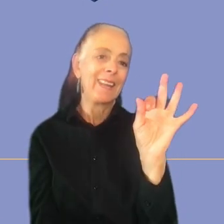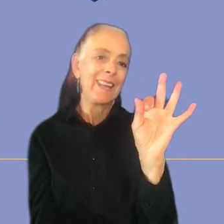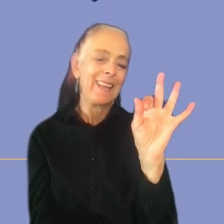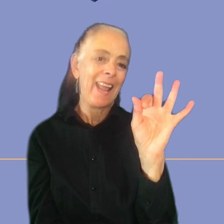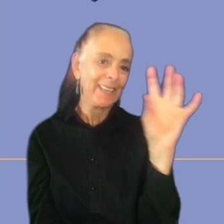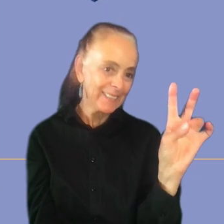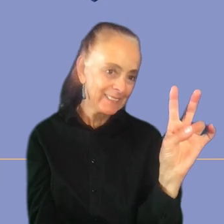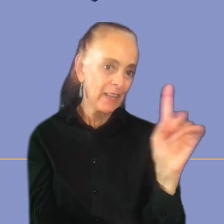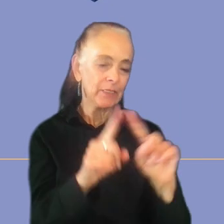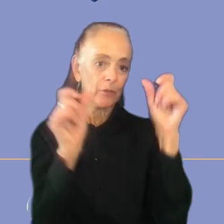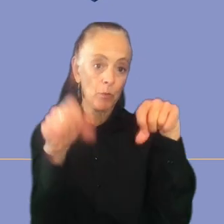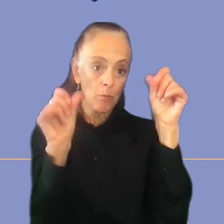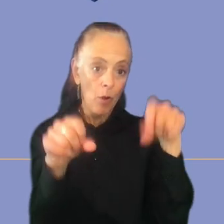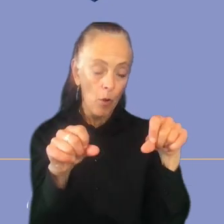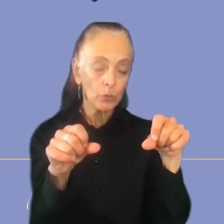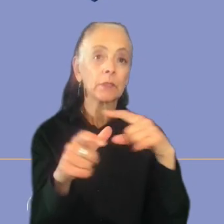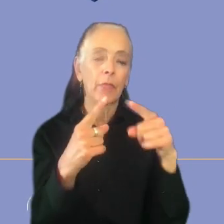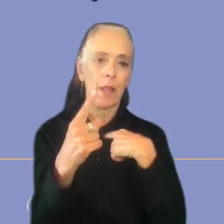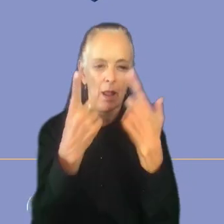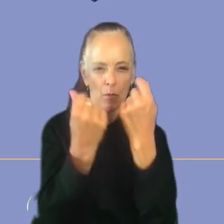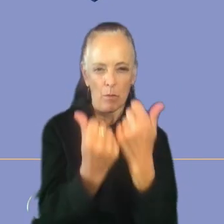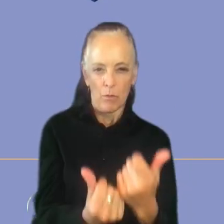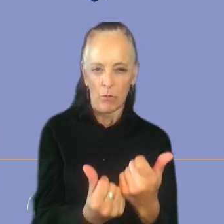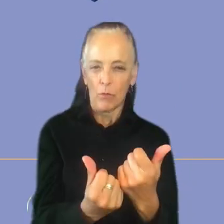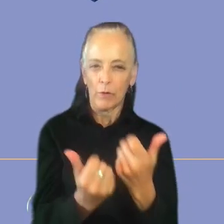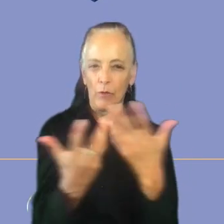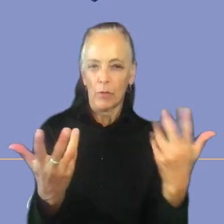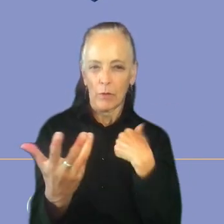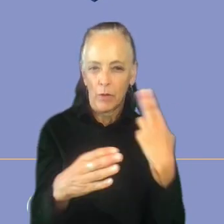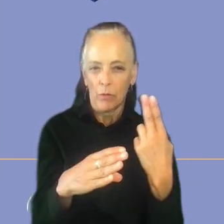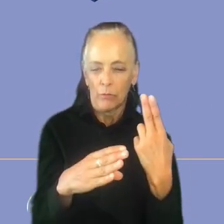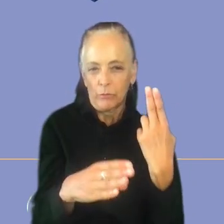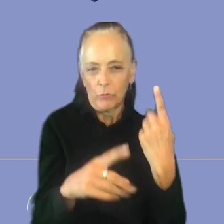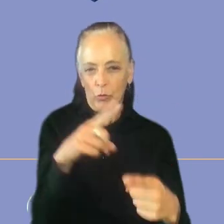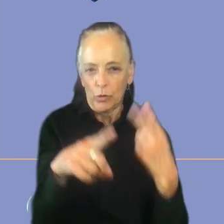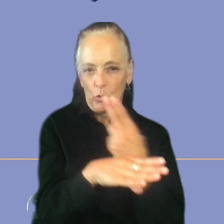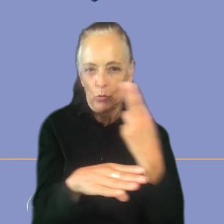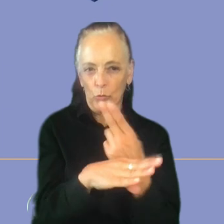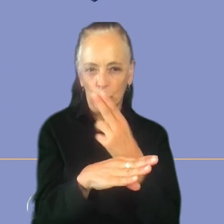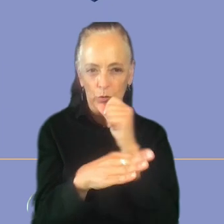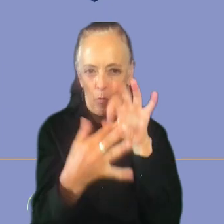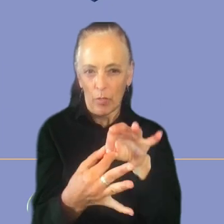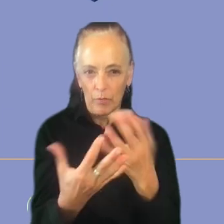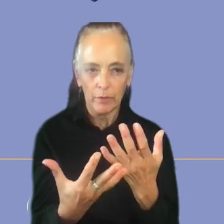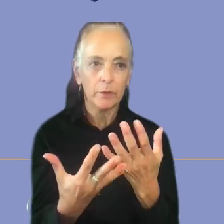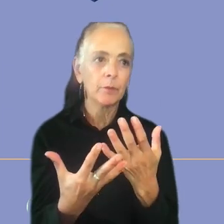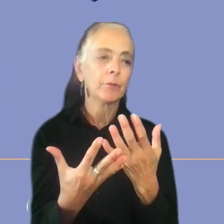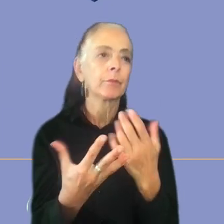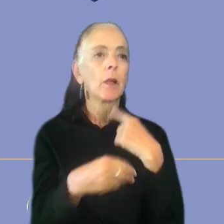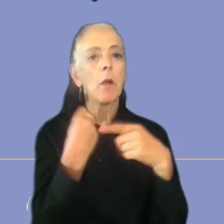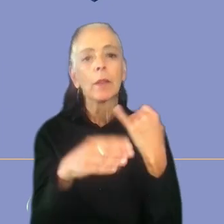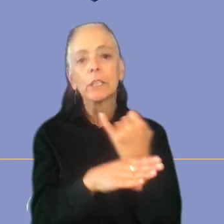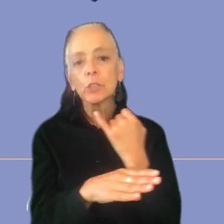From this post then I removed every irrelevant post that I couldn't use. So everything that was about an internship